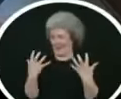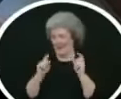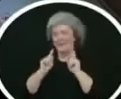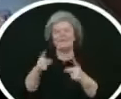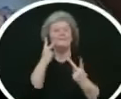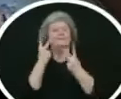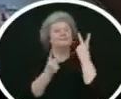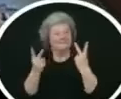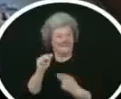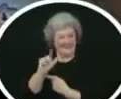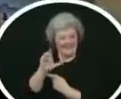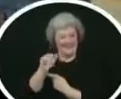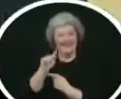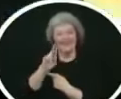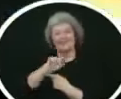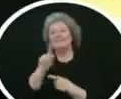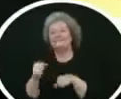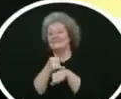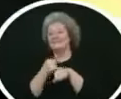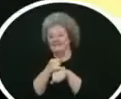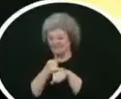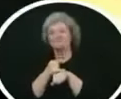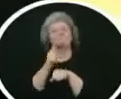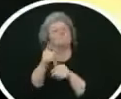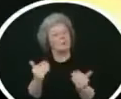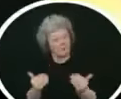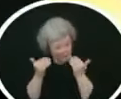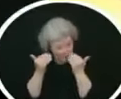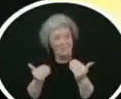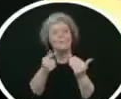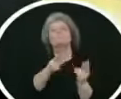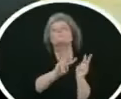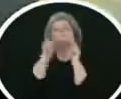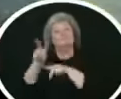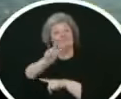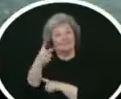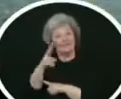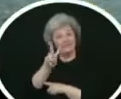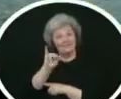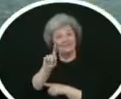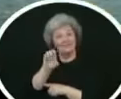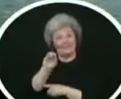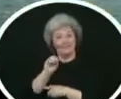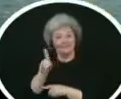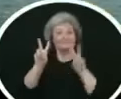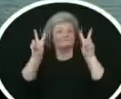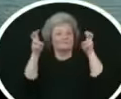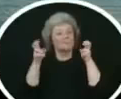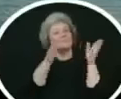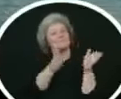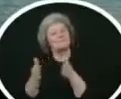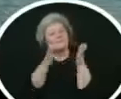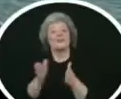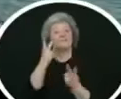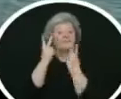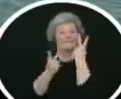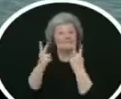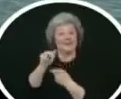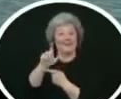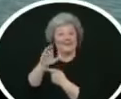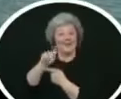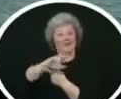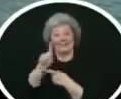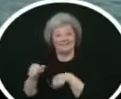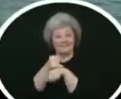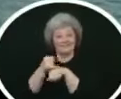multiple languages and can help you purchase tickets or answer questions if you're going to visit alcatraz island with